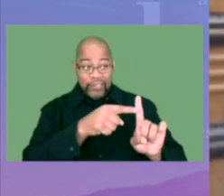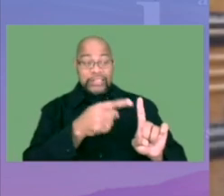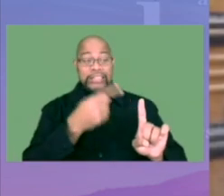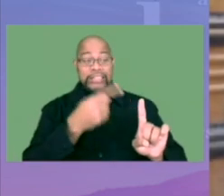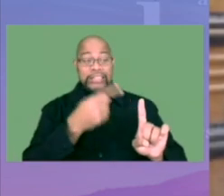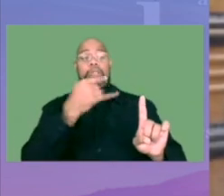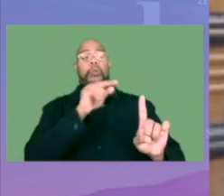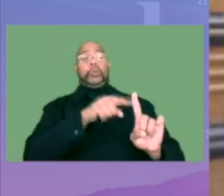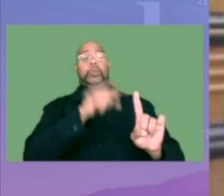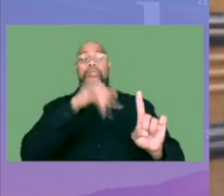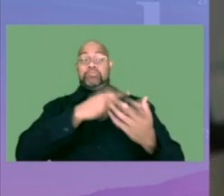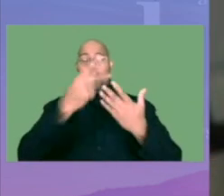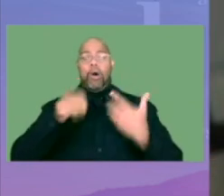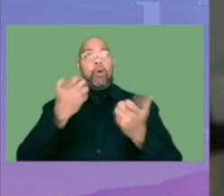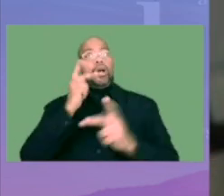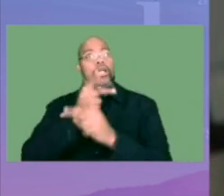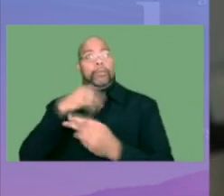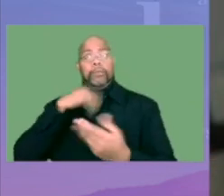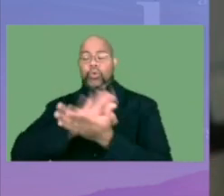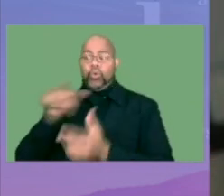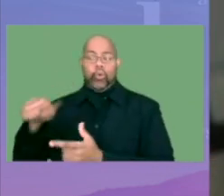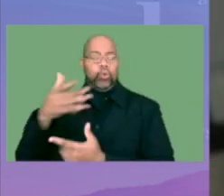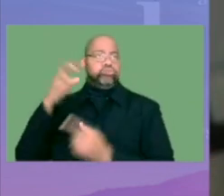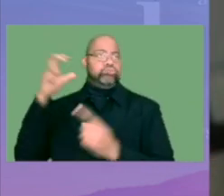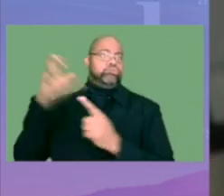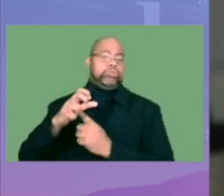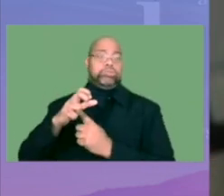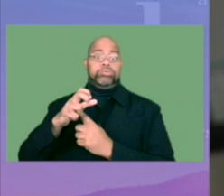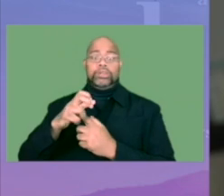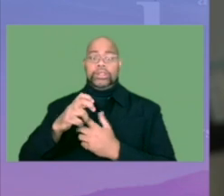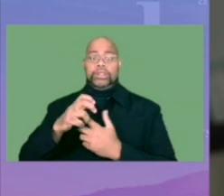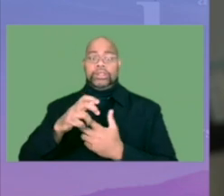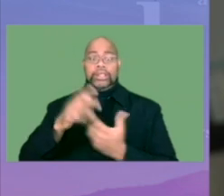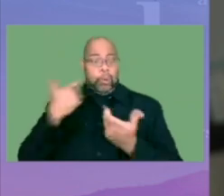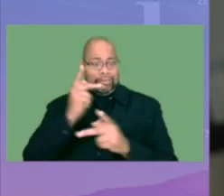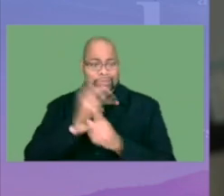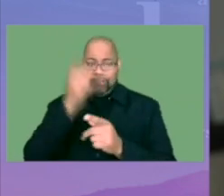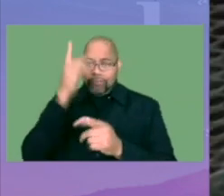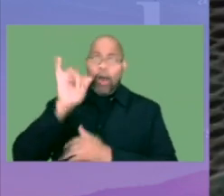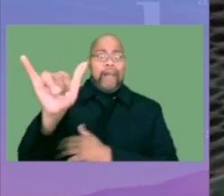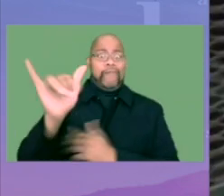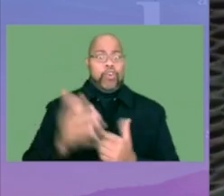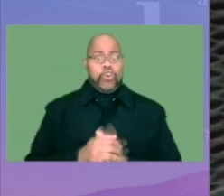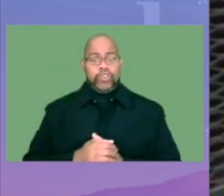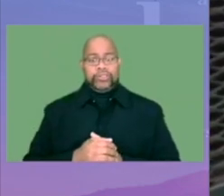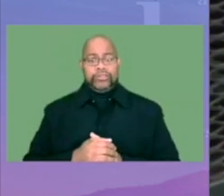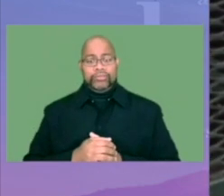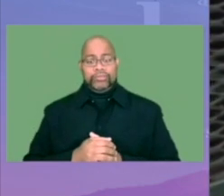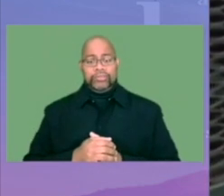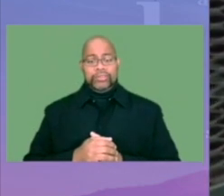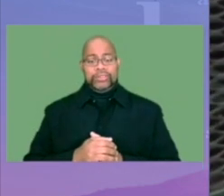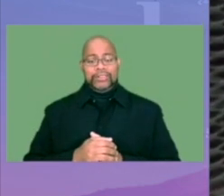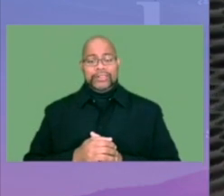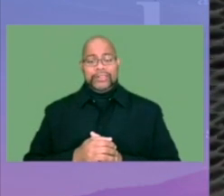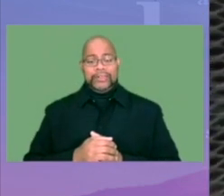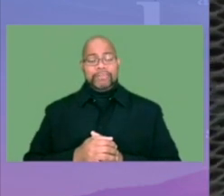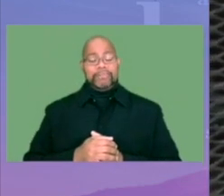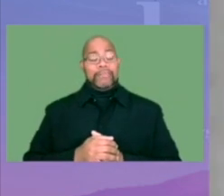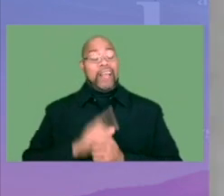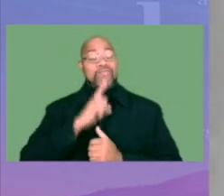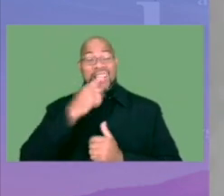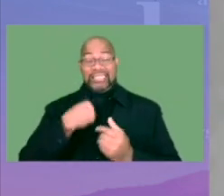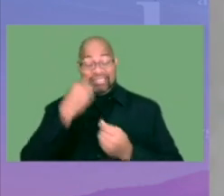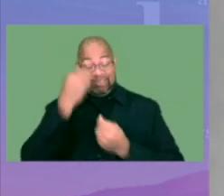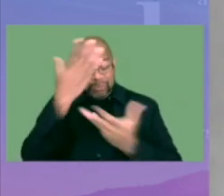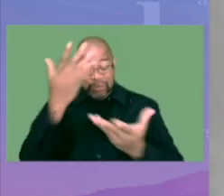me that this is a program that I want to keep in my school for as long as forever. Bye, Dawn. I see you guys. Bye. I can't